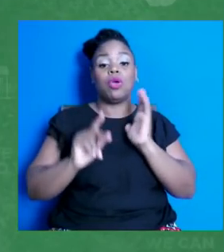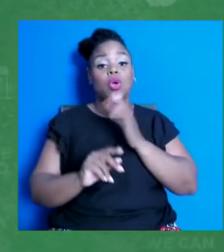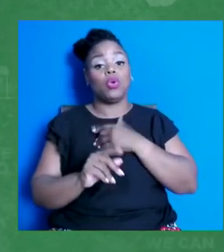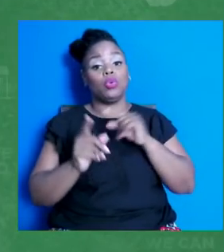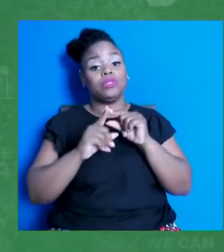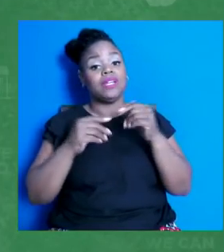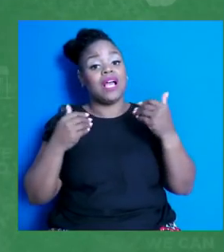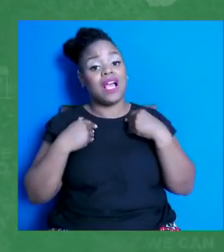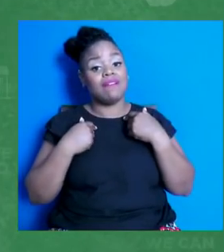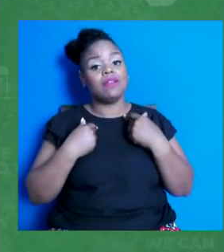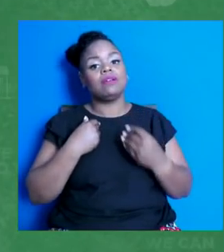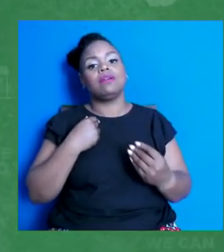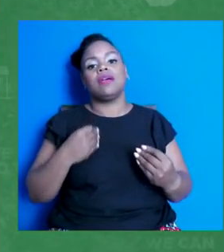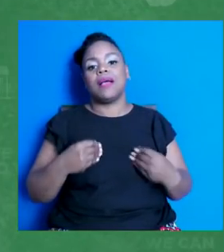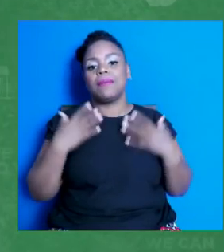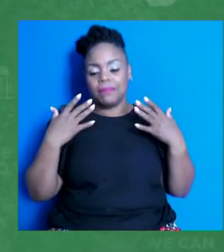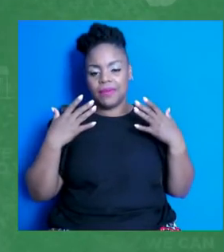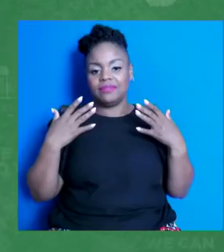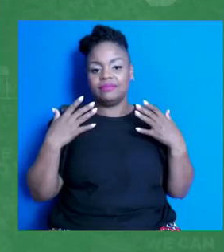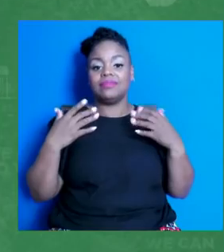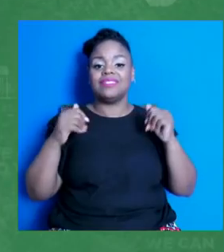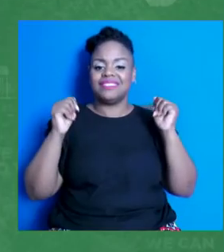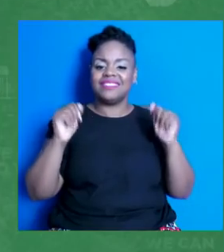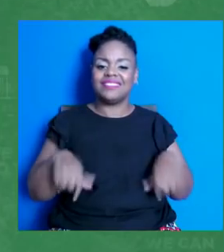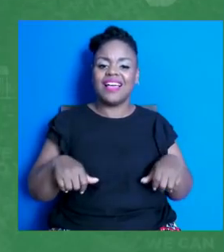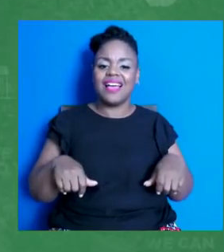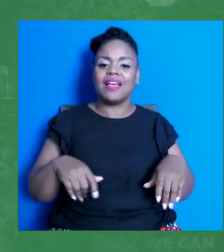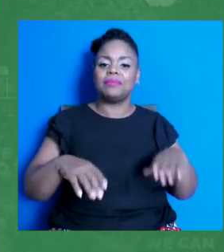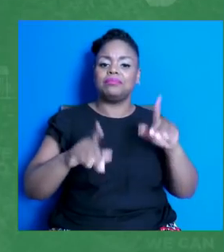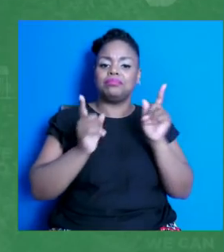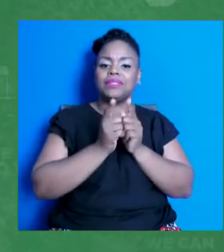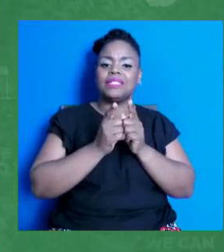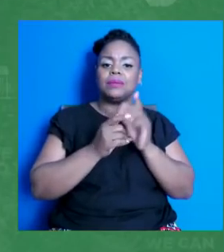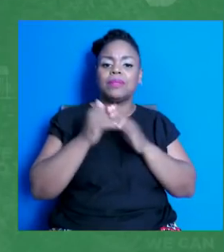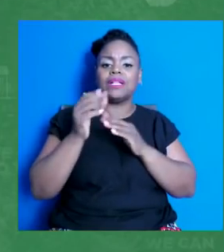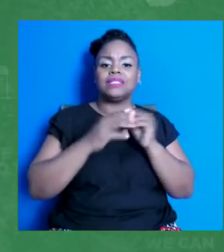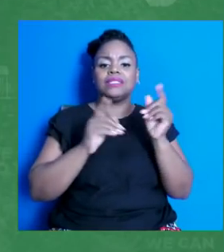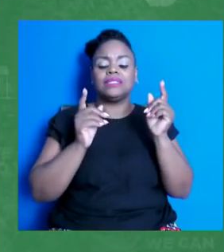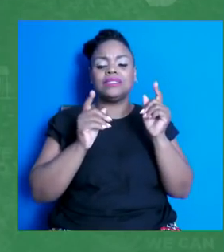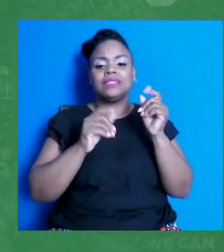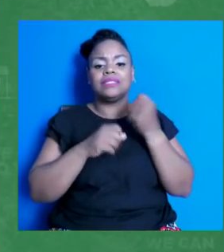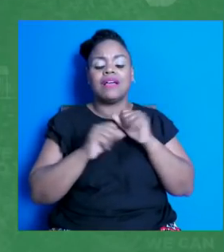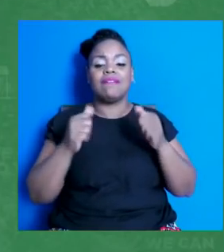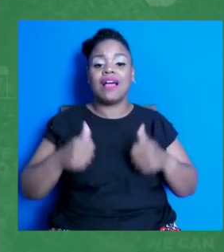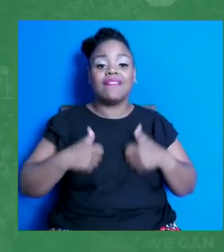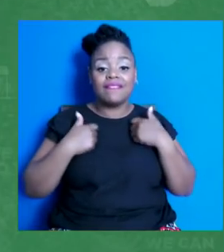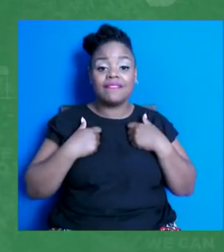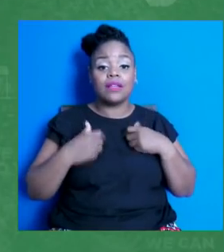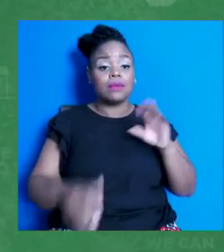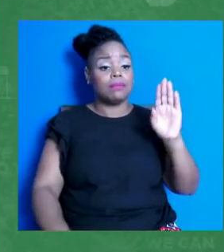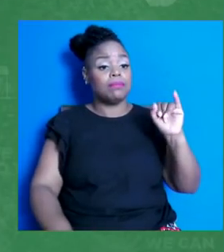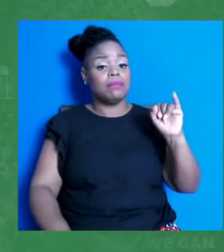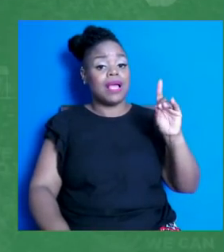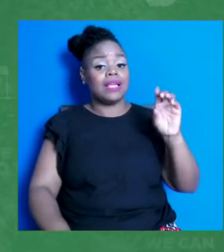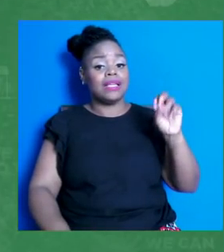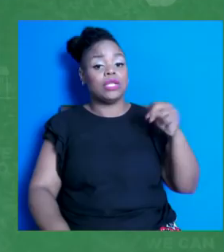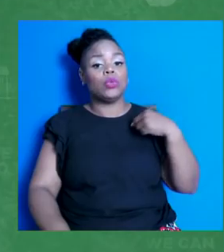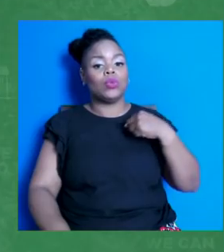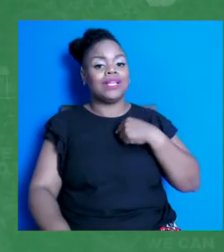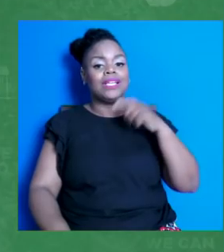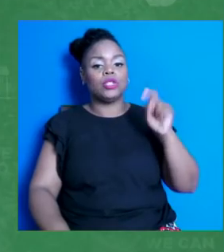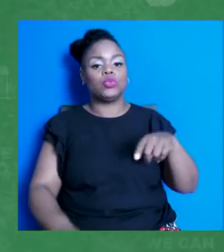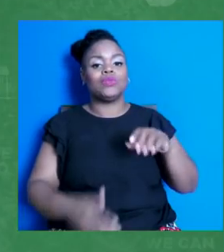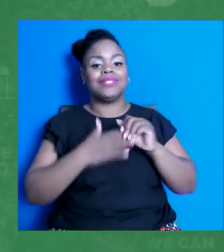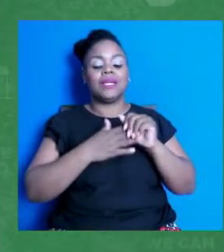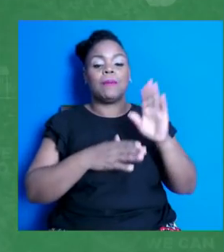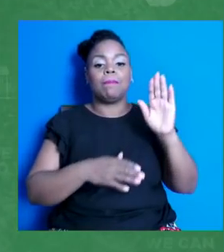will save lives. I often think of the words of President Biden, in that we should lead by the power, the example of our power and not by the, or we